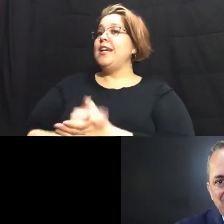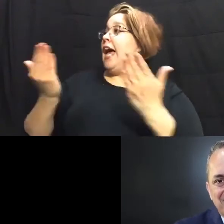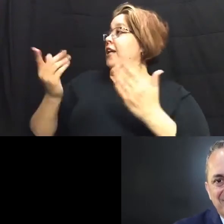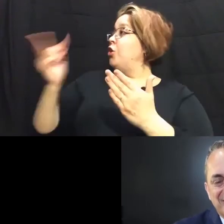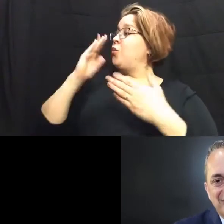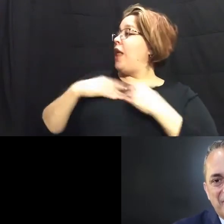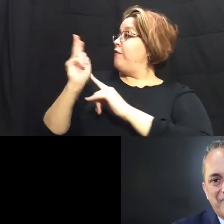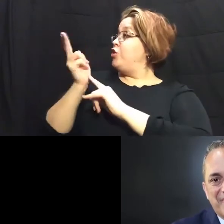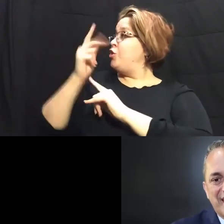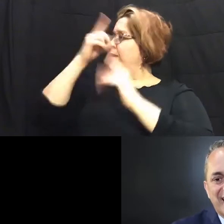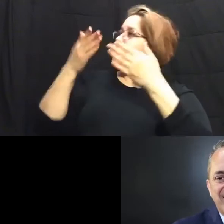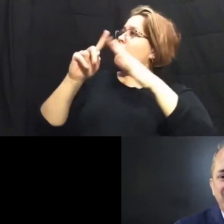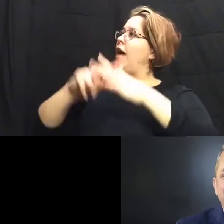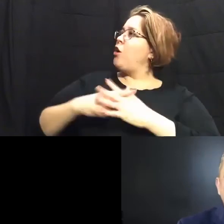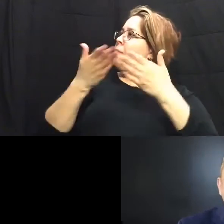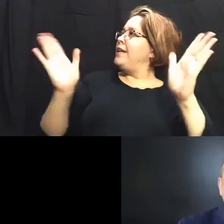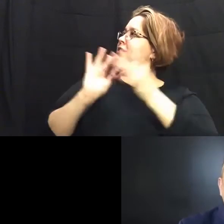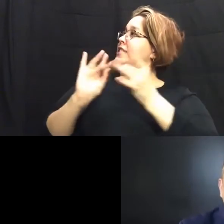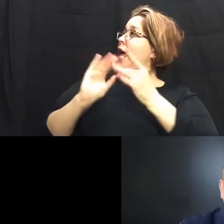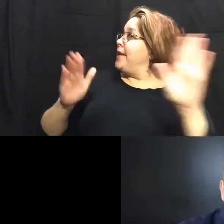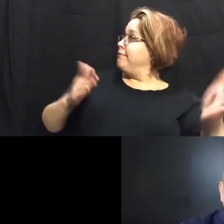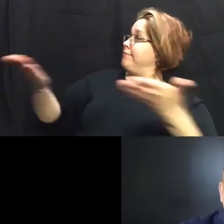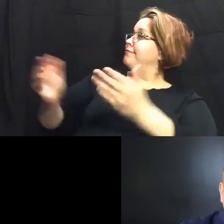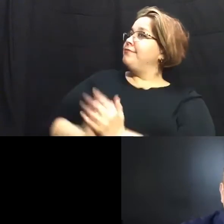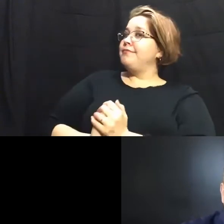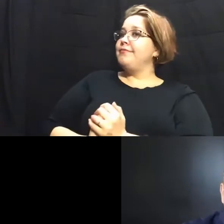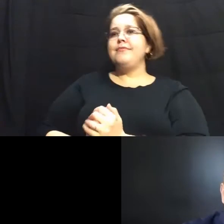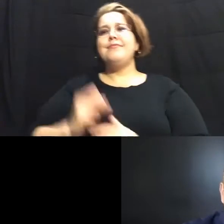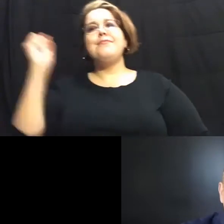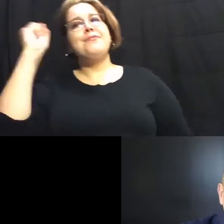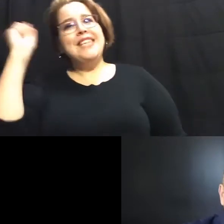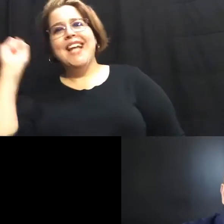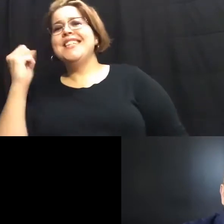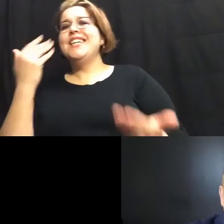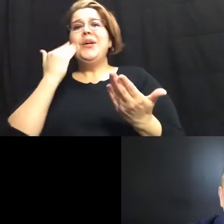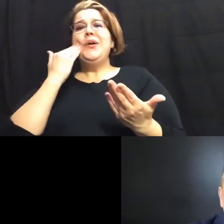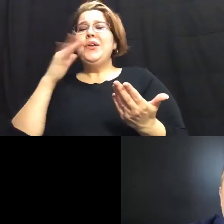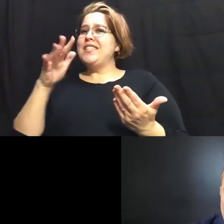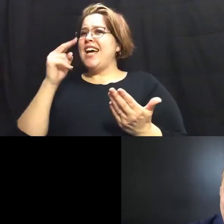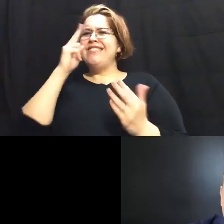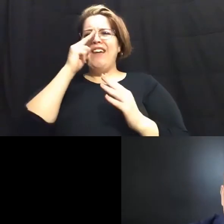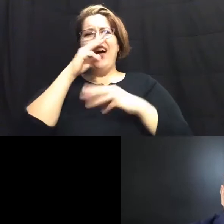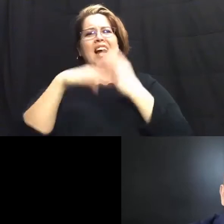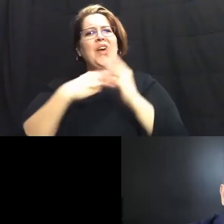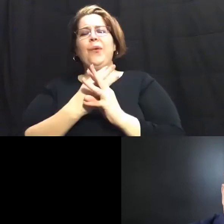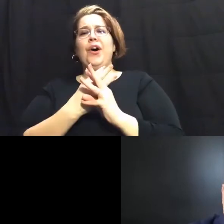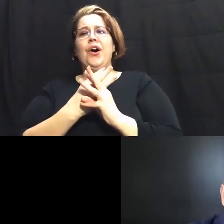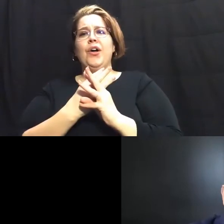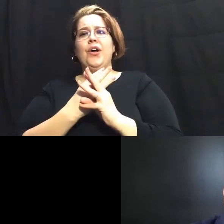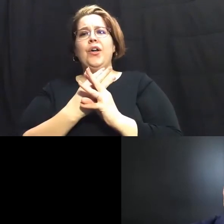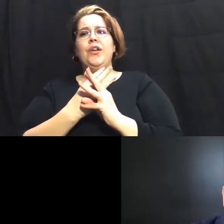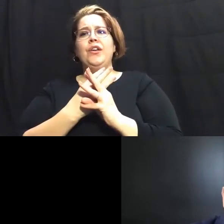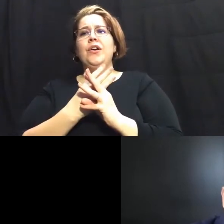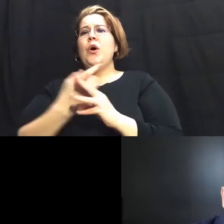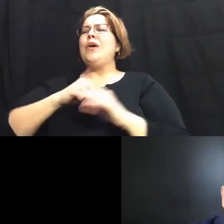minutes for an opening statement so here you go yeah i i you know it's kind of a funny world uh we've we've